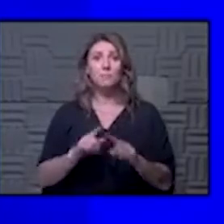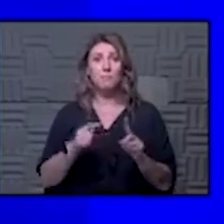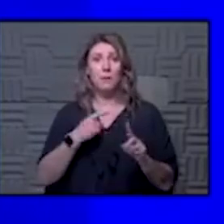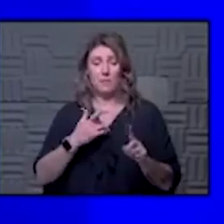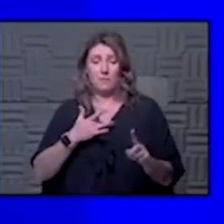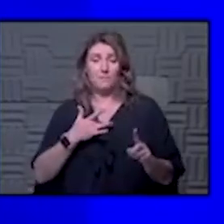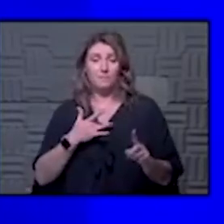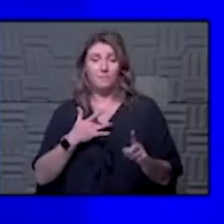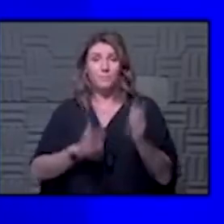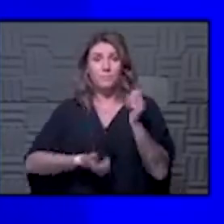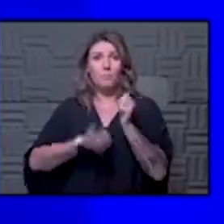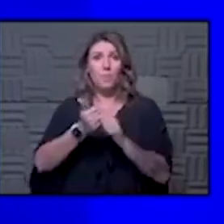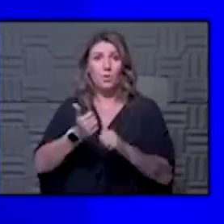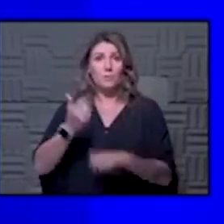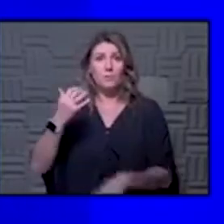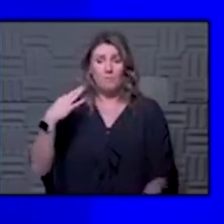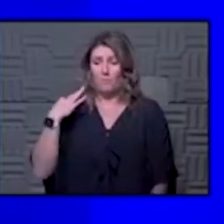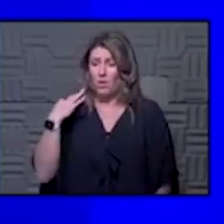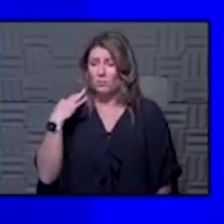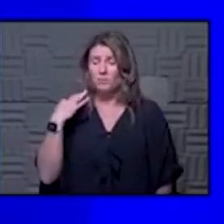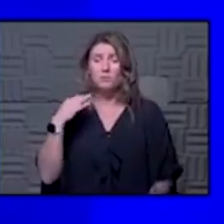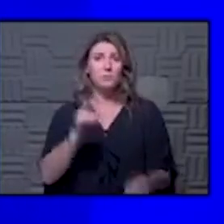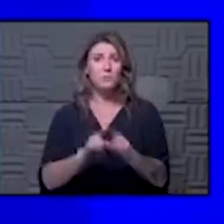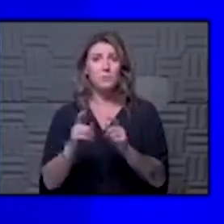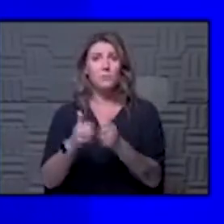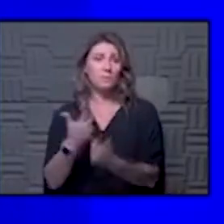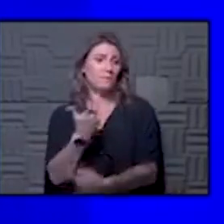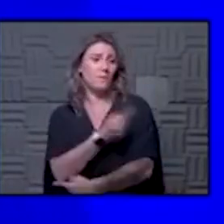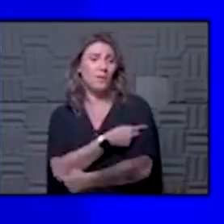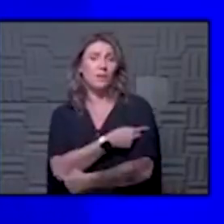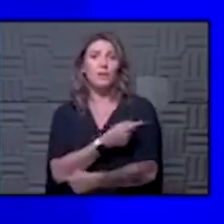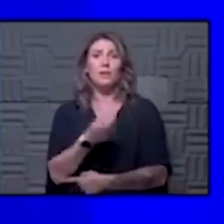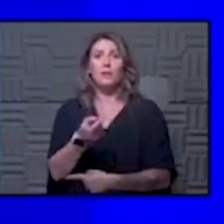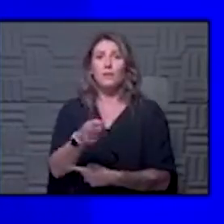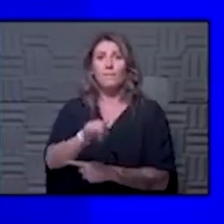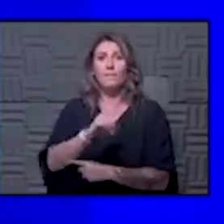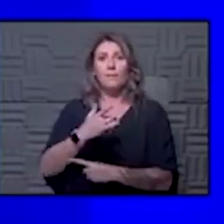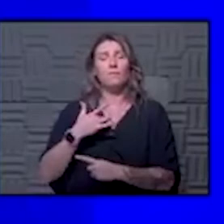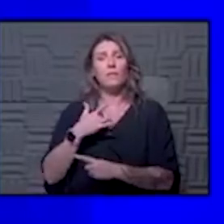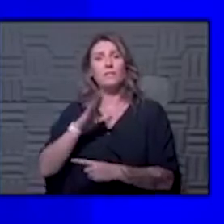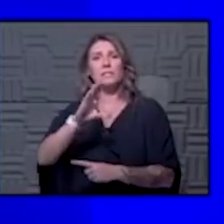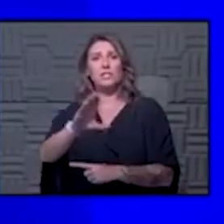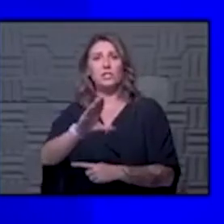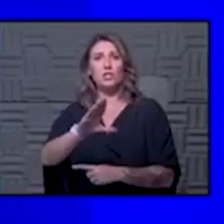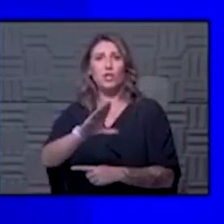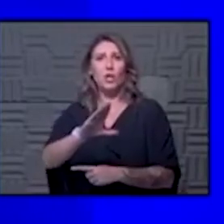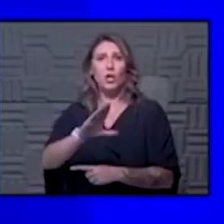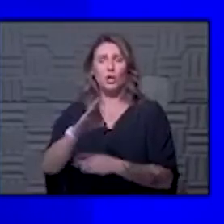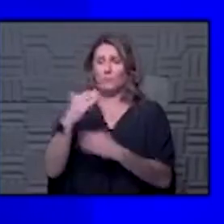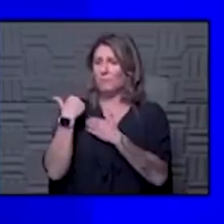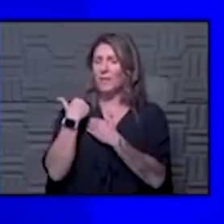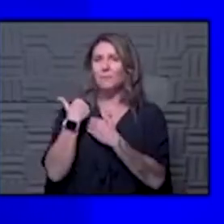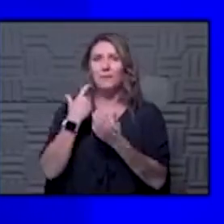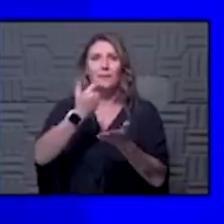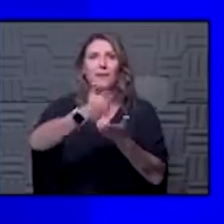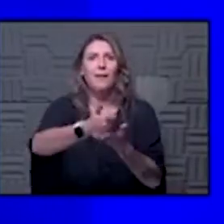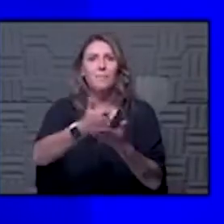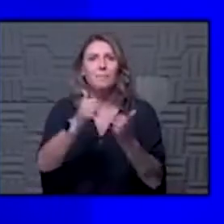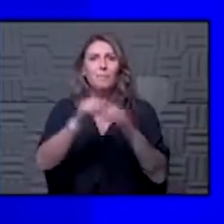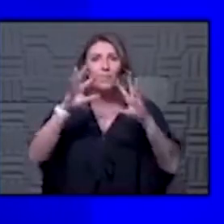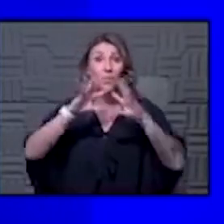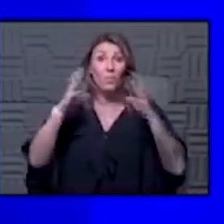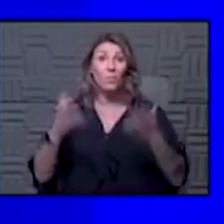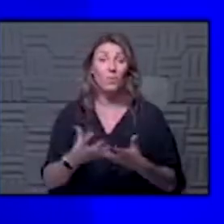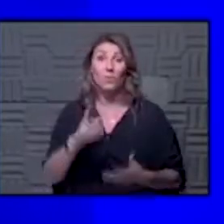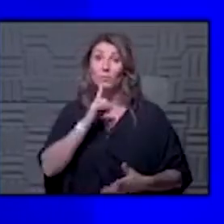feel that is most volunteers as with the vaccines they are feeling this is their duty to help uh to help with the world